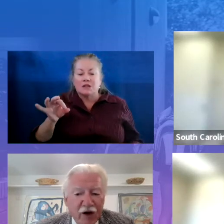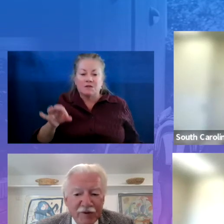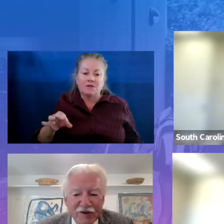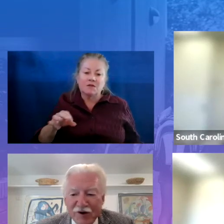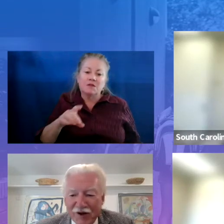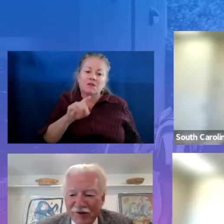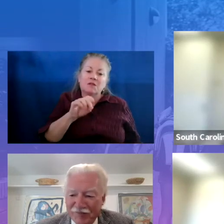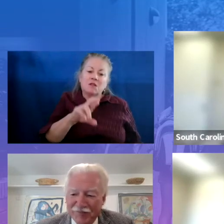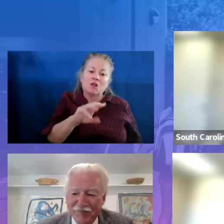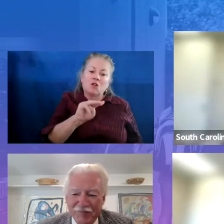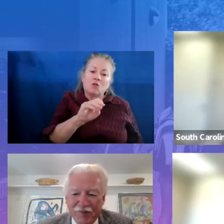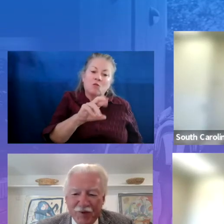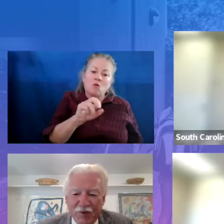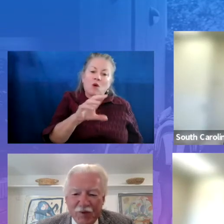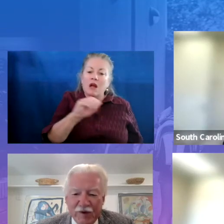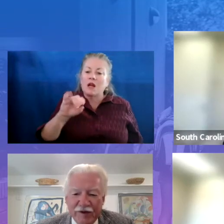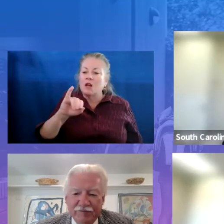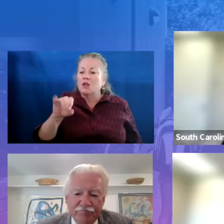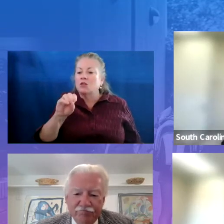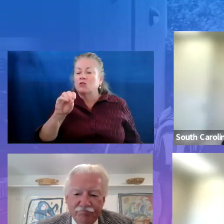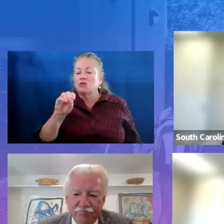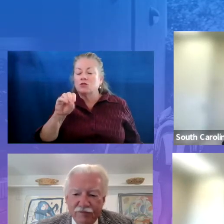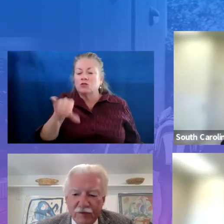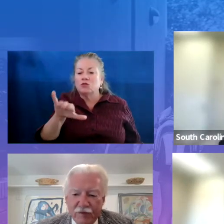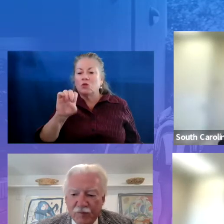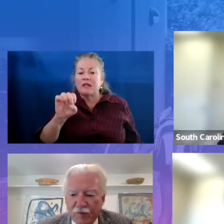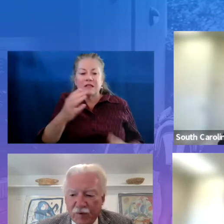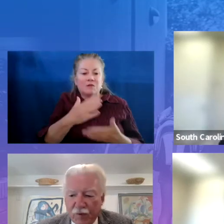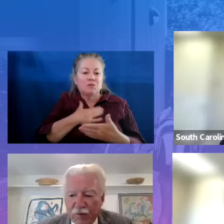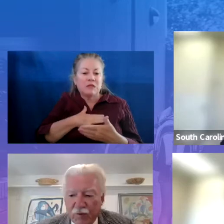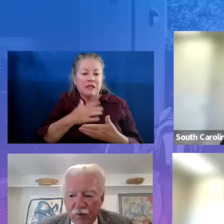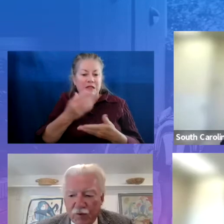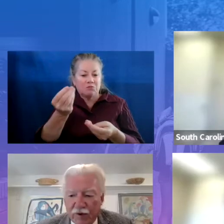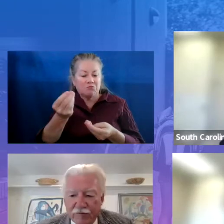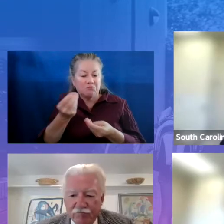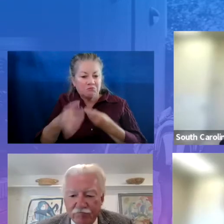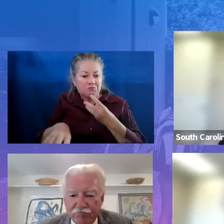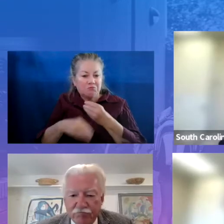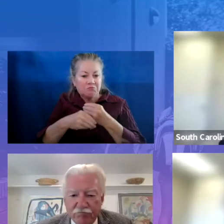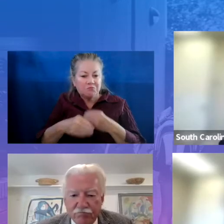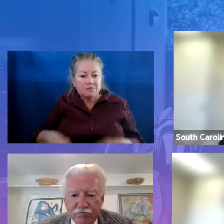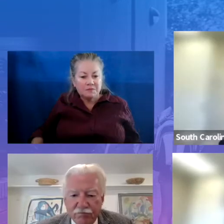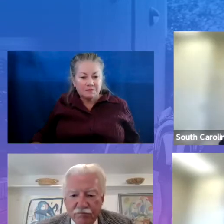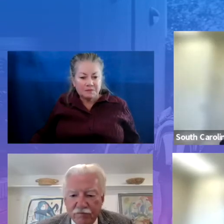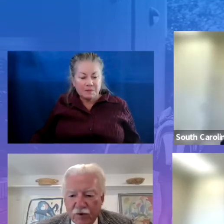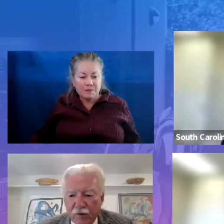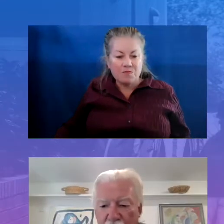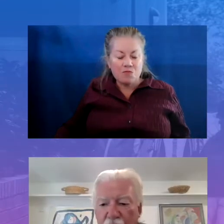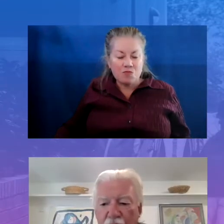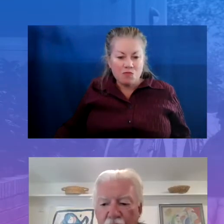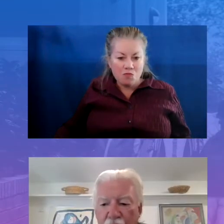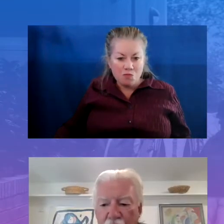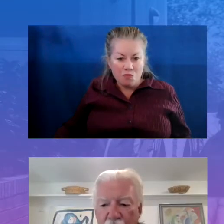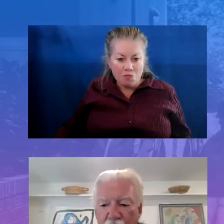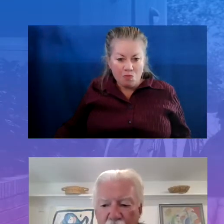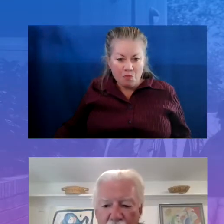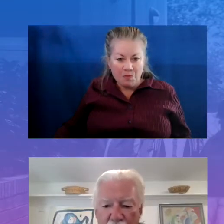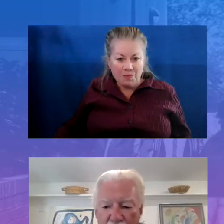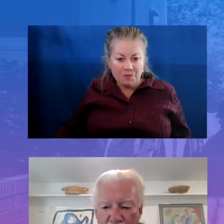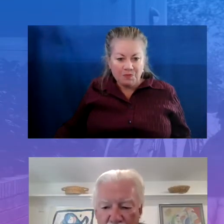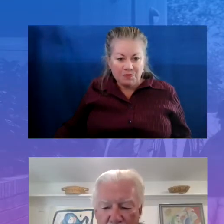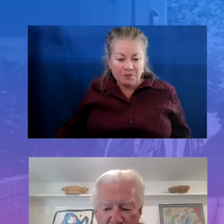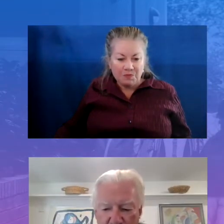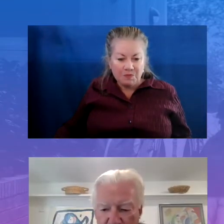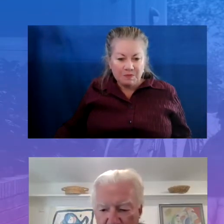please help us out here. Okay, Joyce, I'll start here just for this broad overview. So with South Carolina